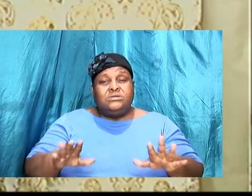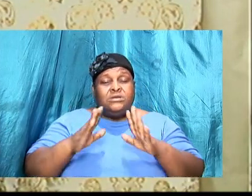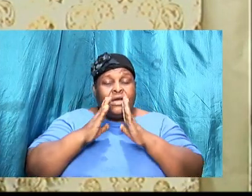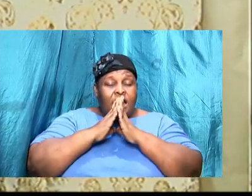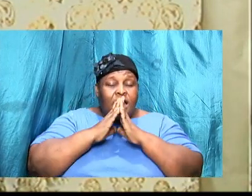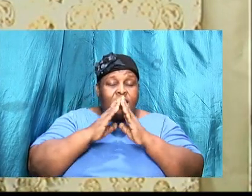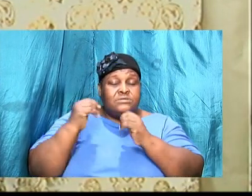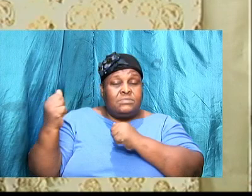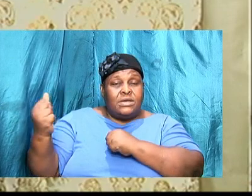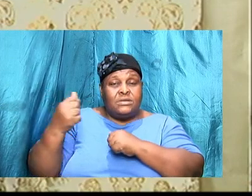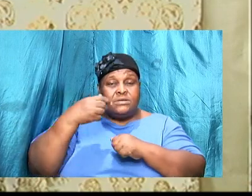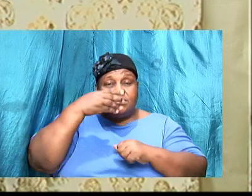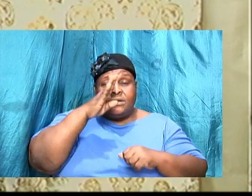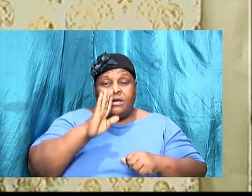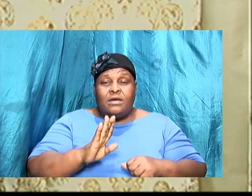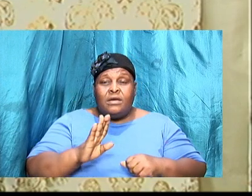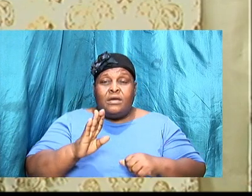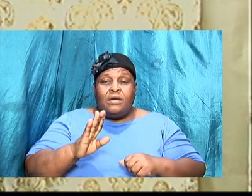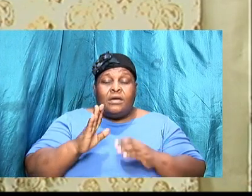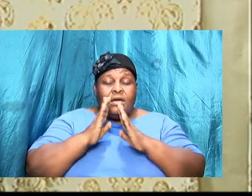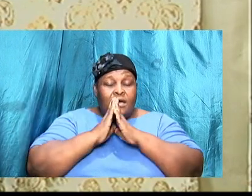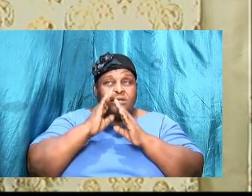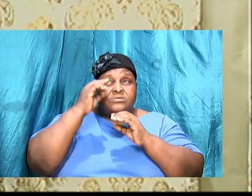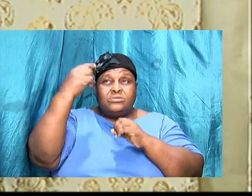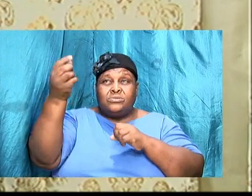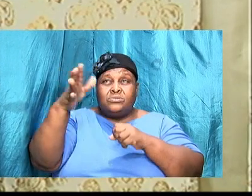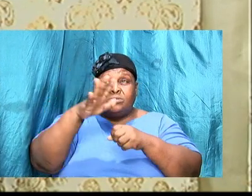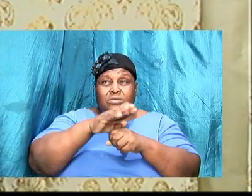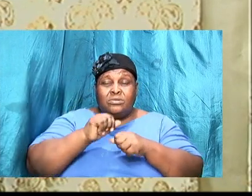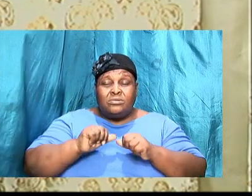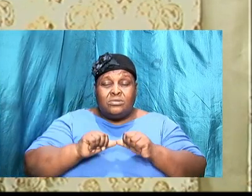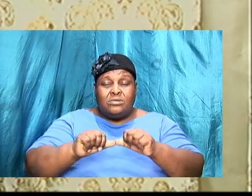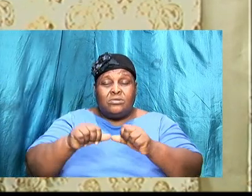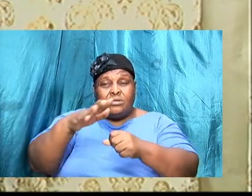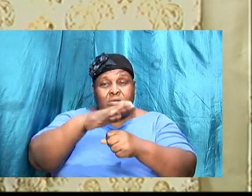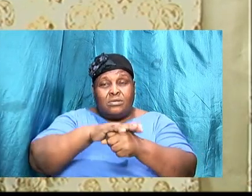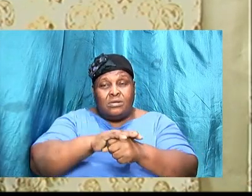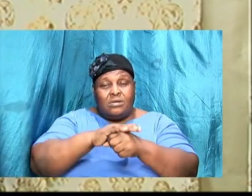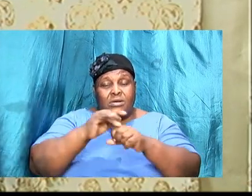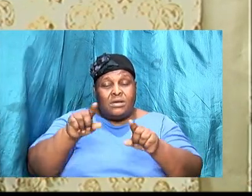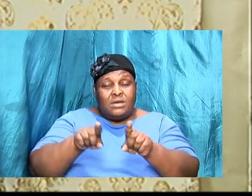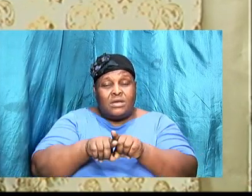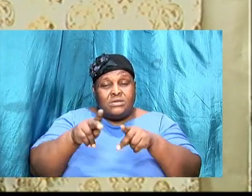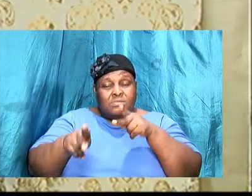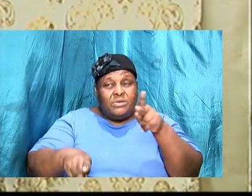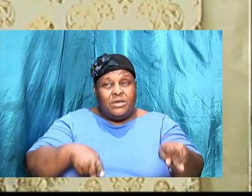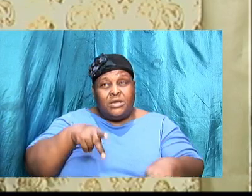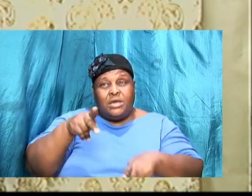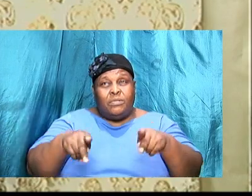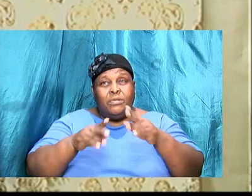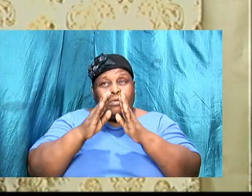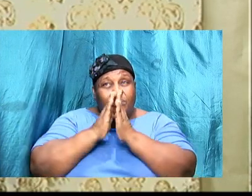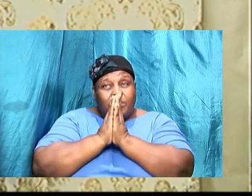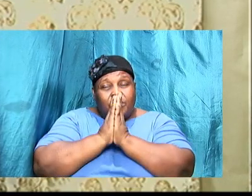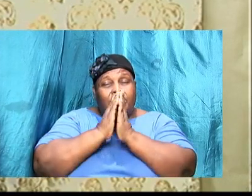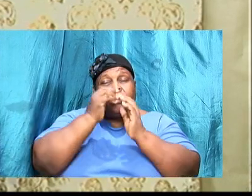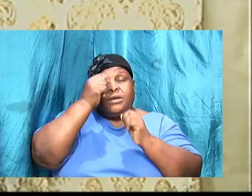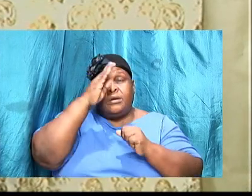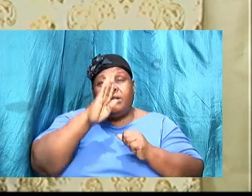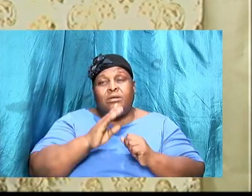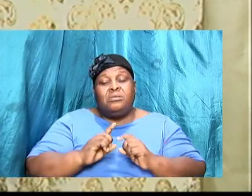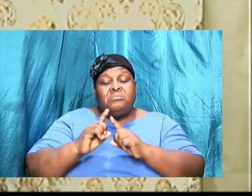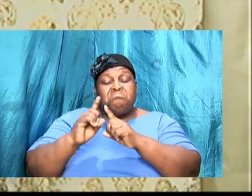mighty God, that you continue to cover us as individuals and as a people. We pray, God, that you will order